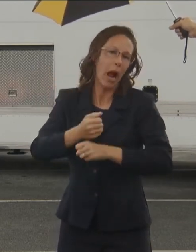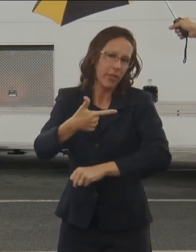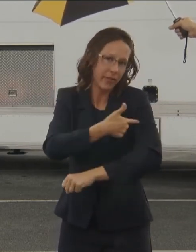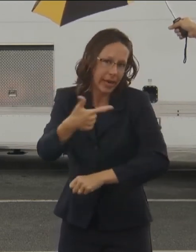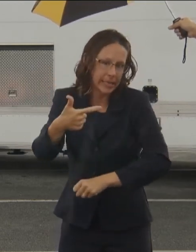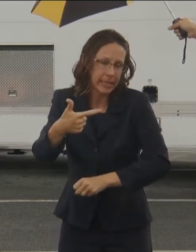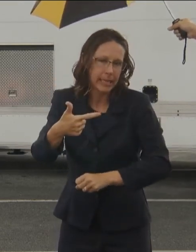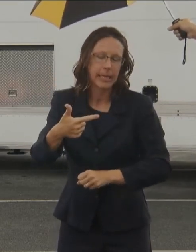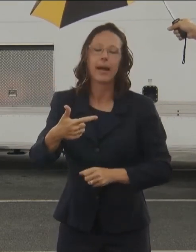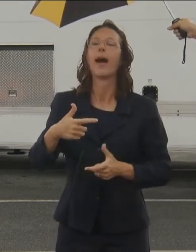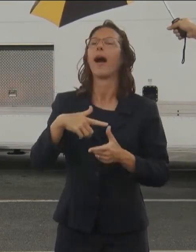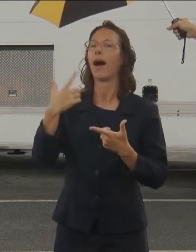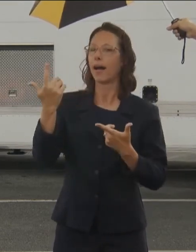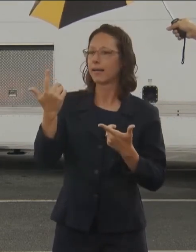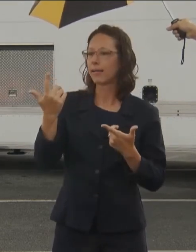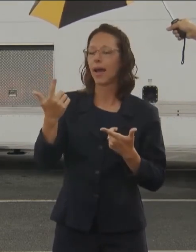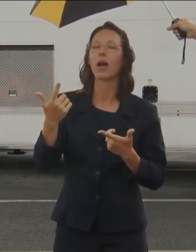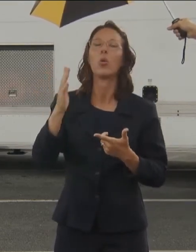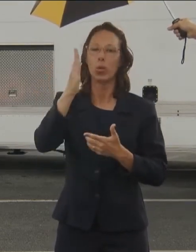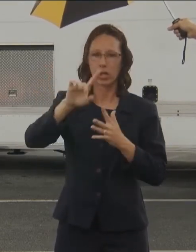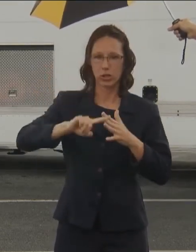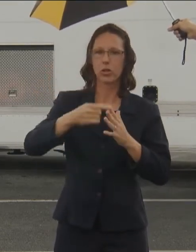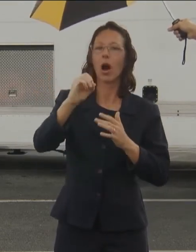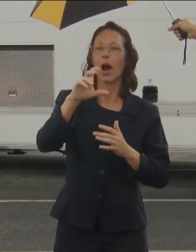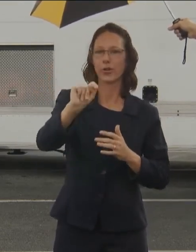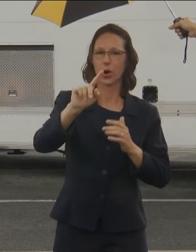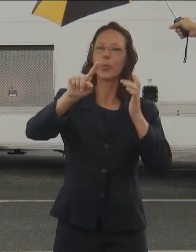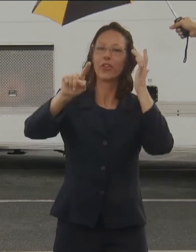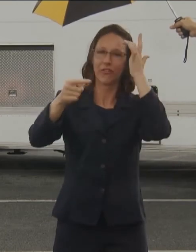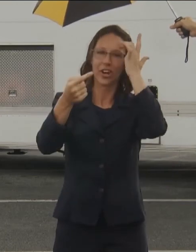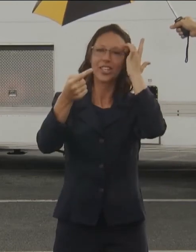And then that starts October 1st.